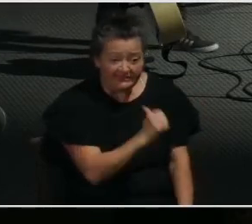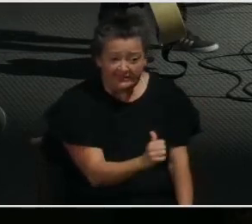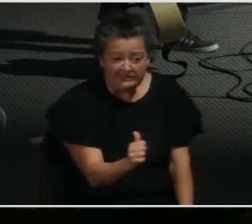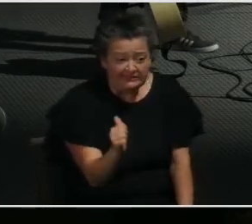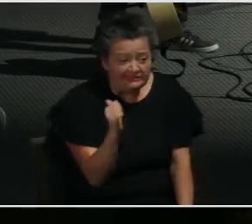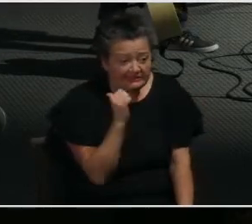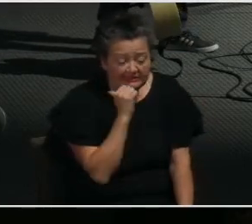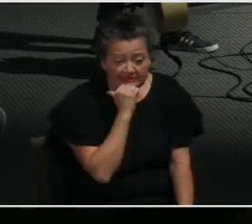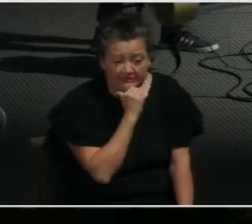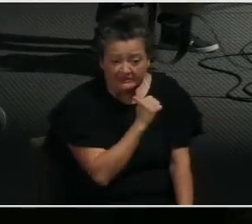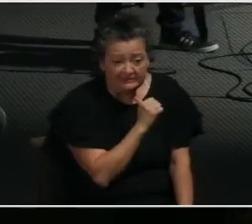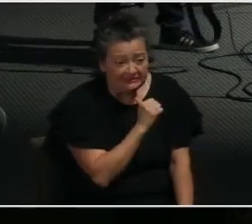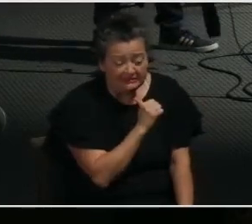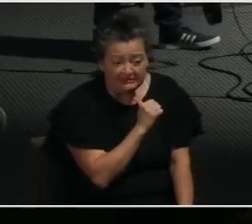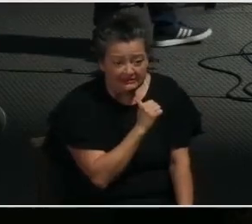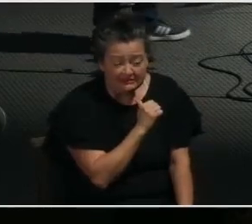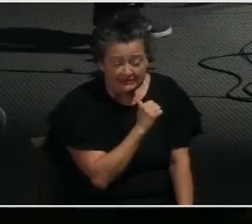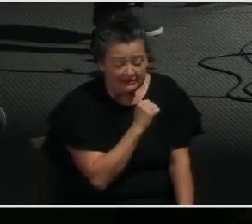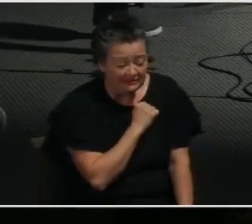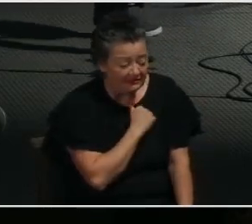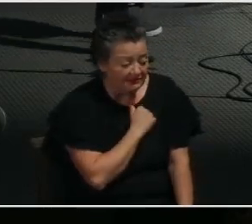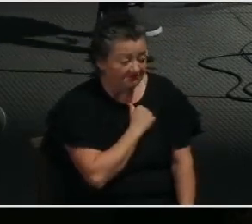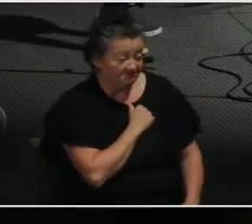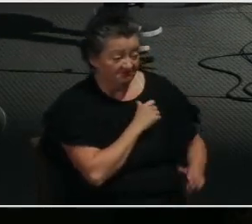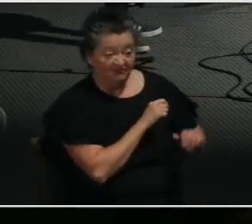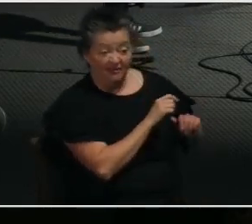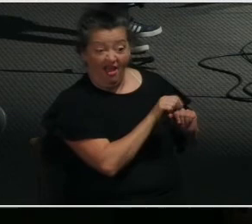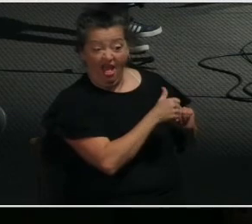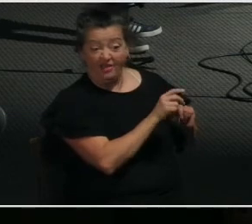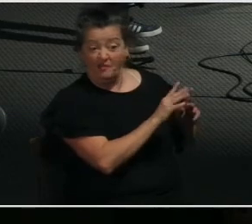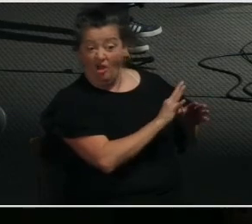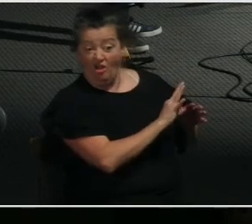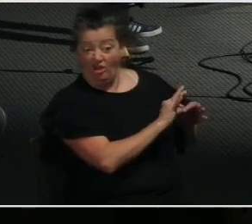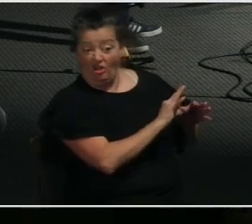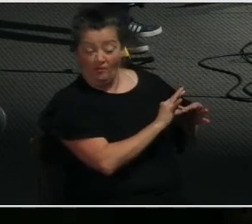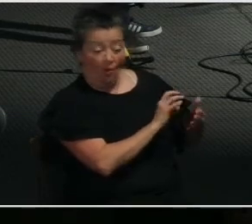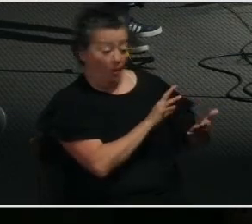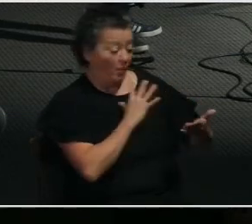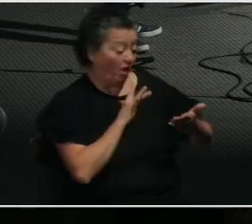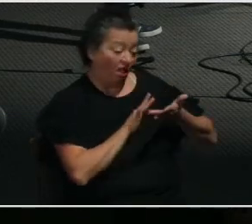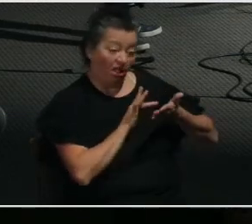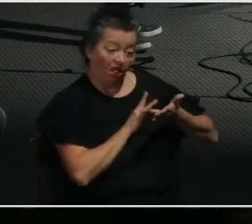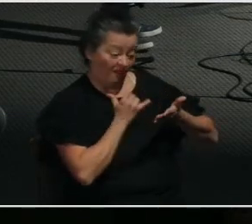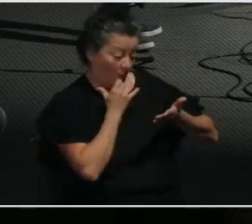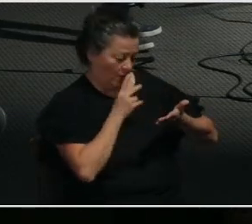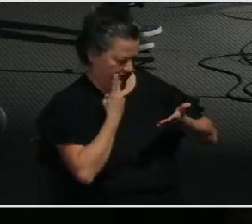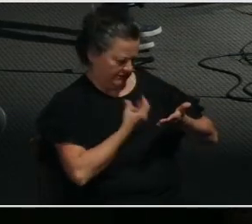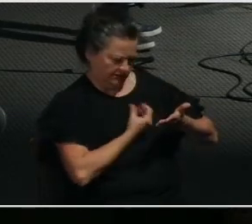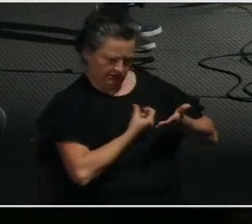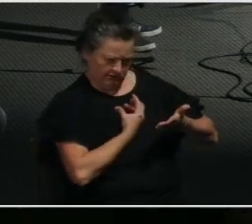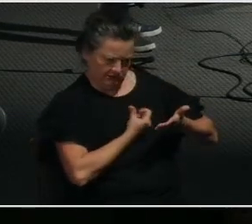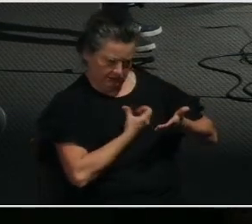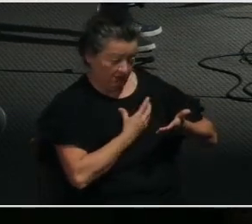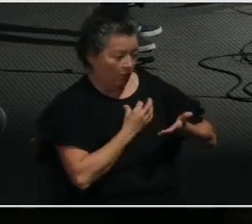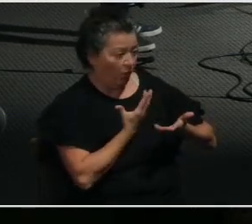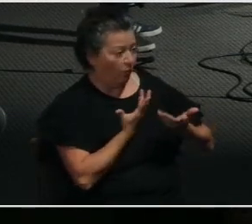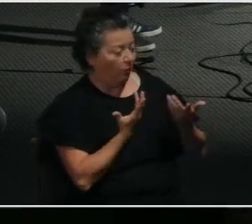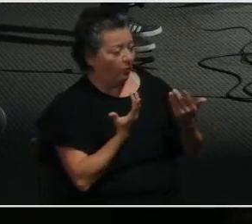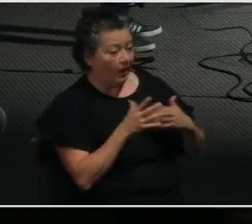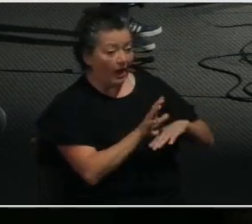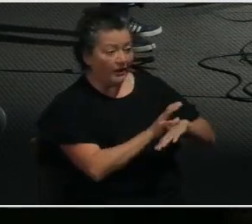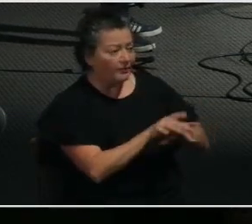through the lips of others, through the things that we see on our phones or our tablets